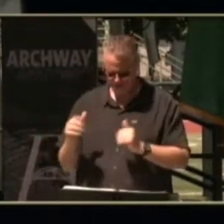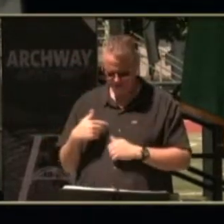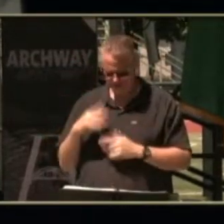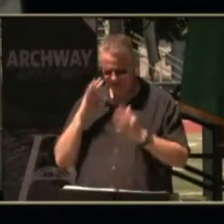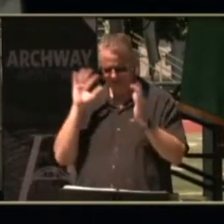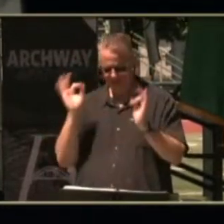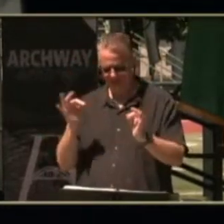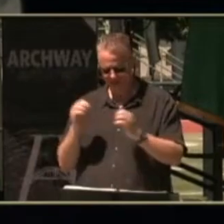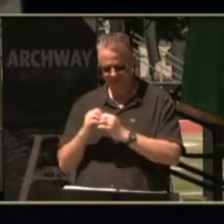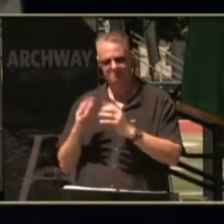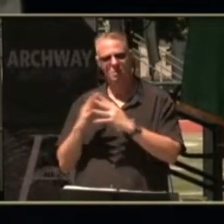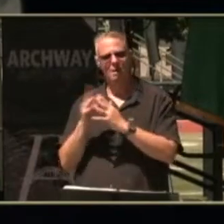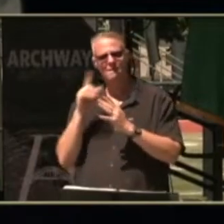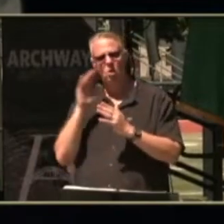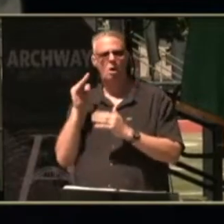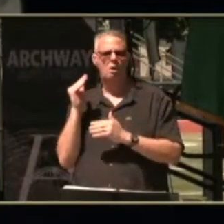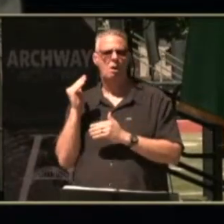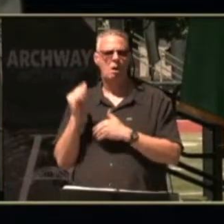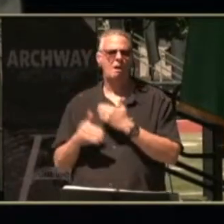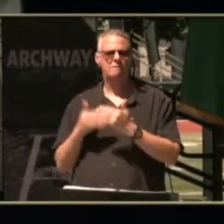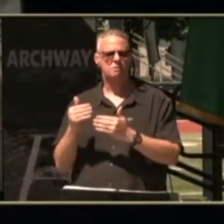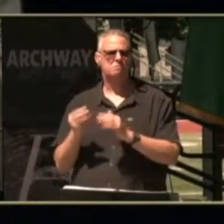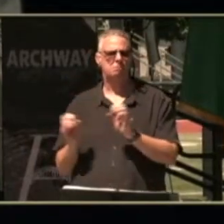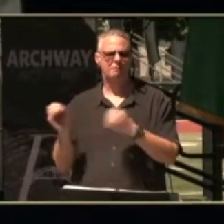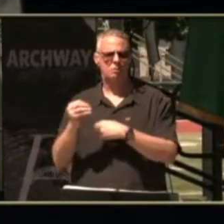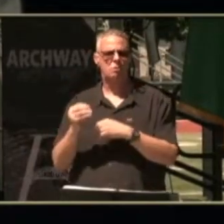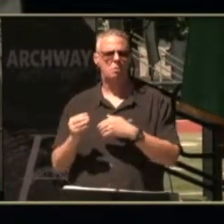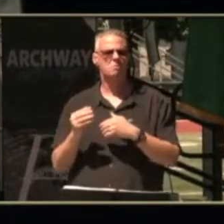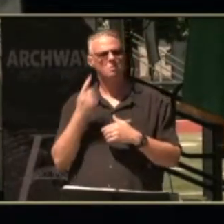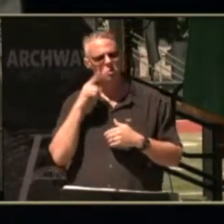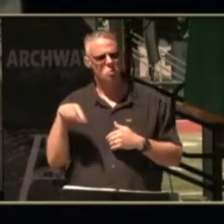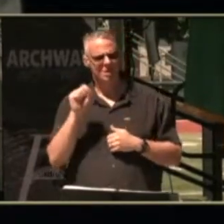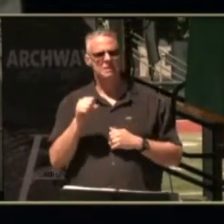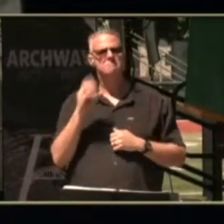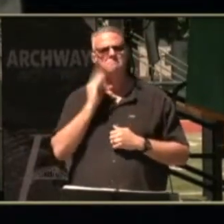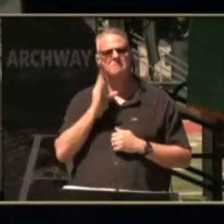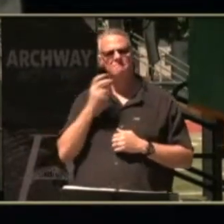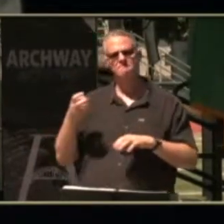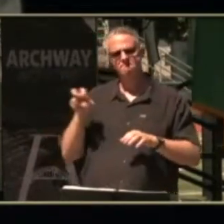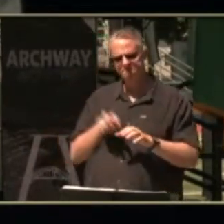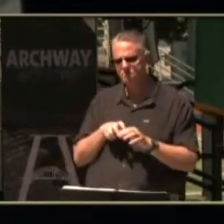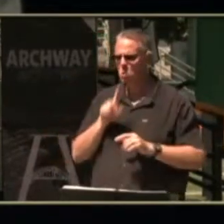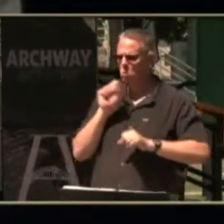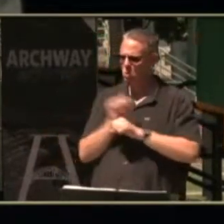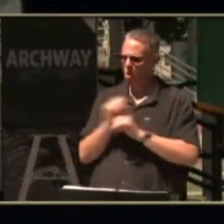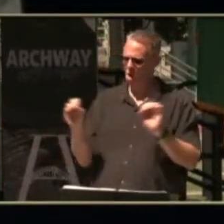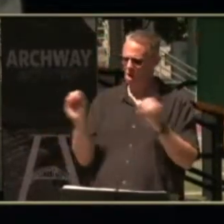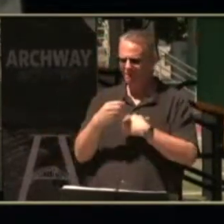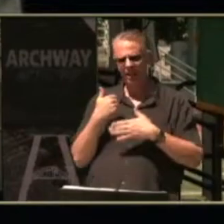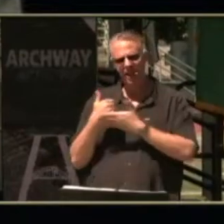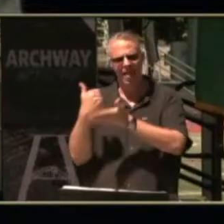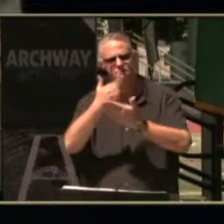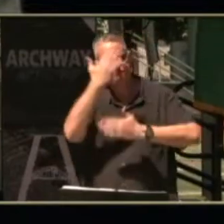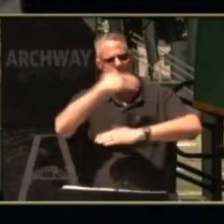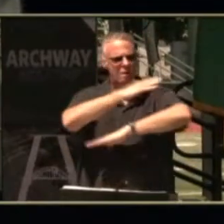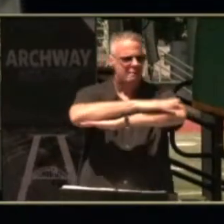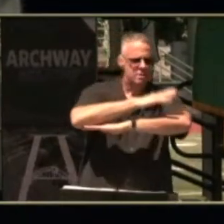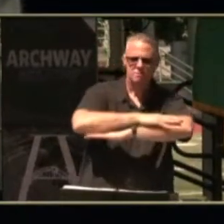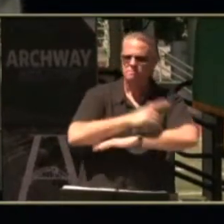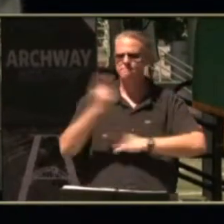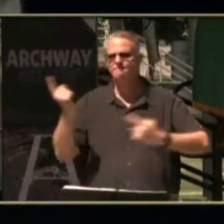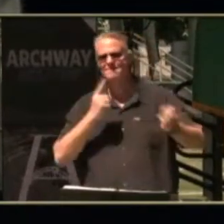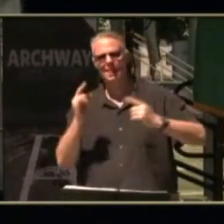decided to implement the office procedures class second semester so students could experience having an authentic setting assisting the front office secretaries